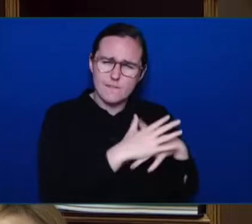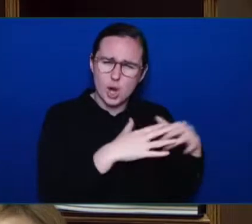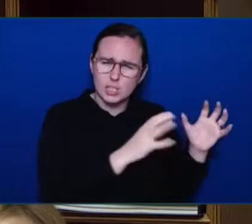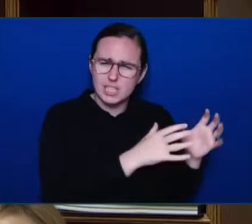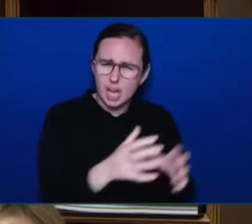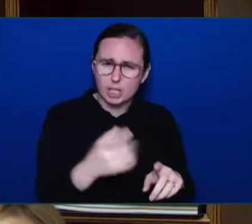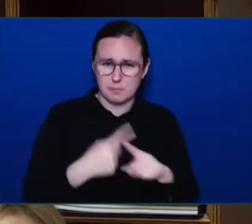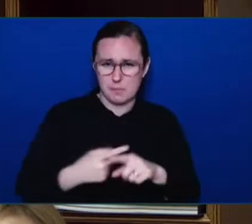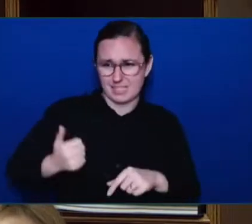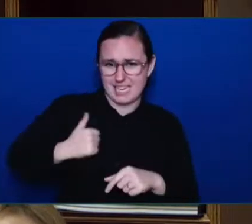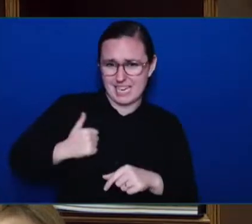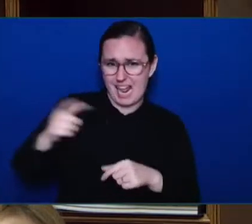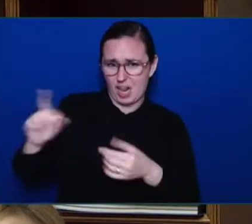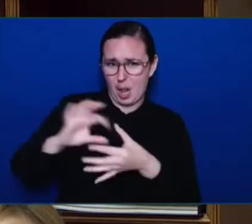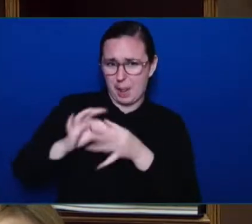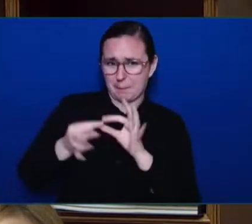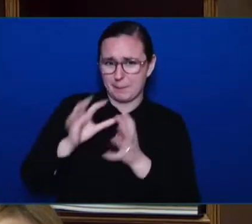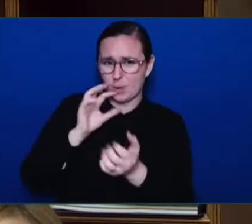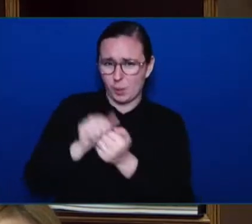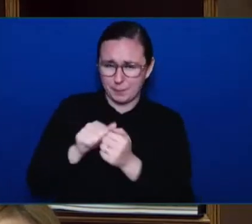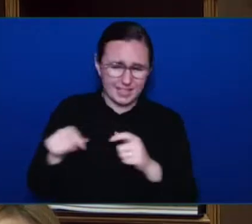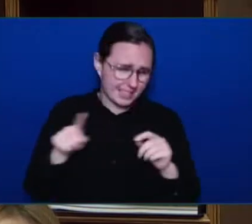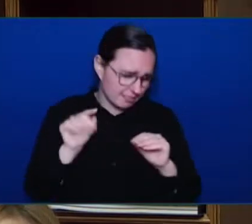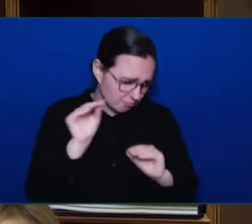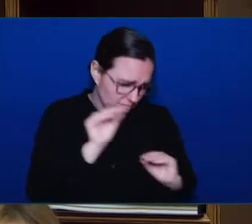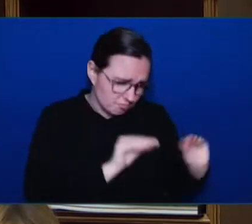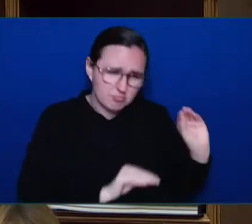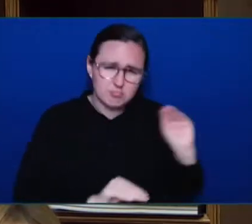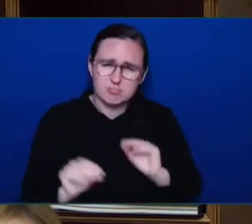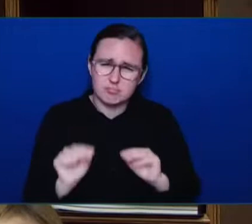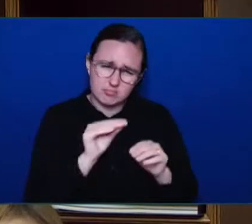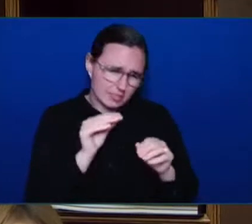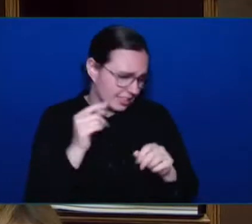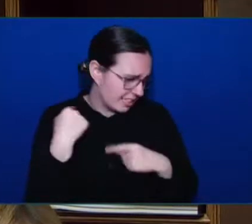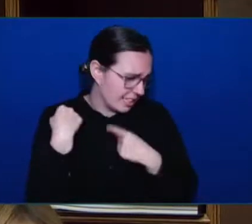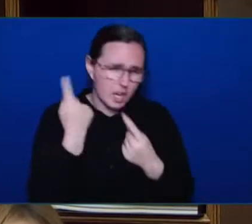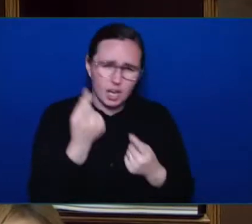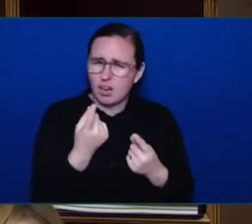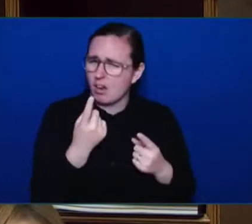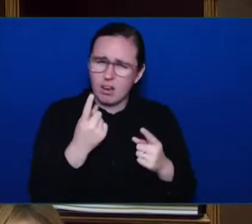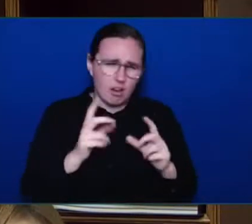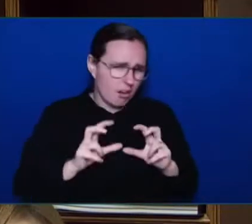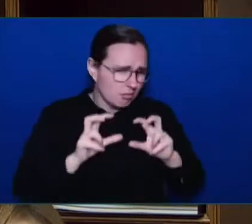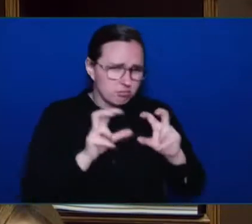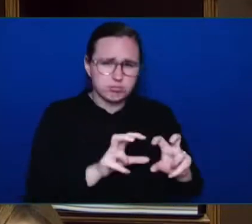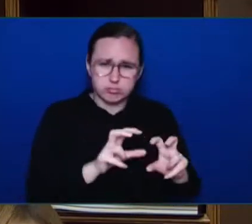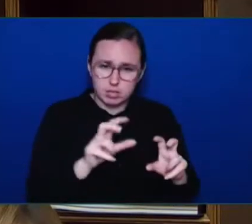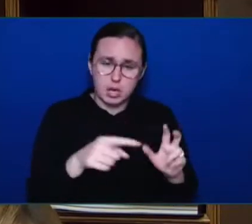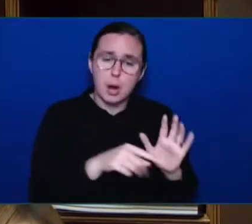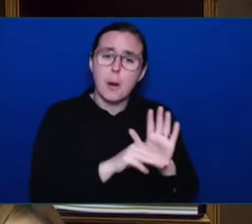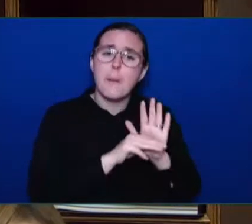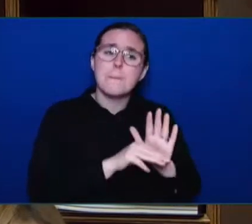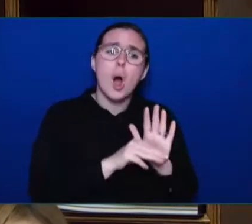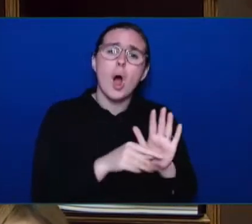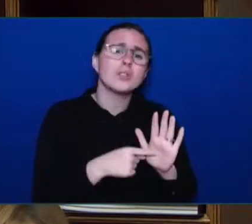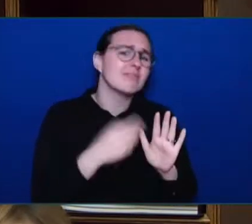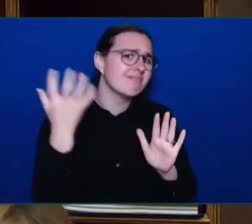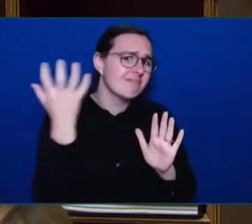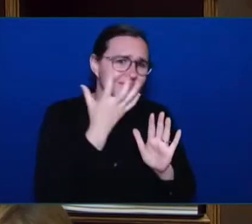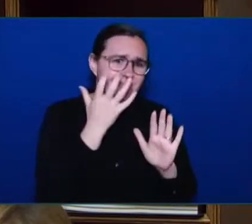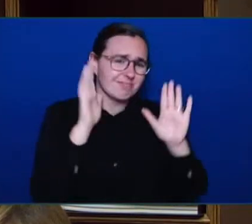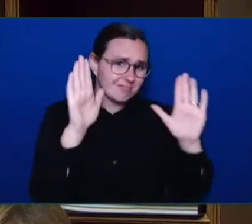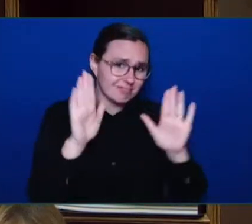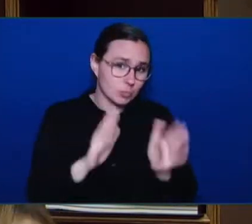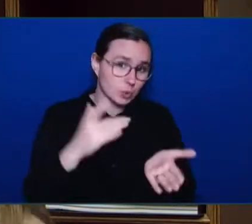year. This is truly a remarkable model. It's something that should be recognized and used again by the